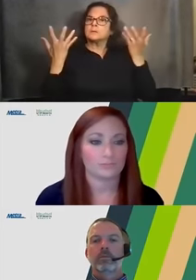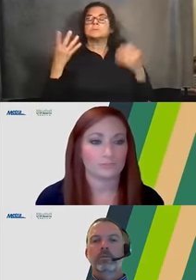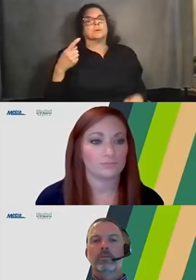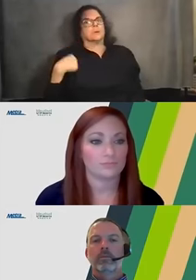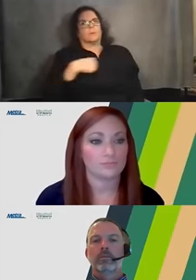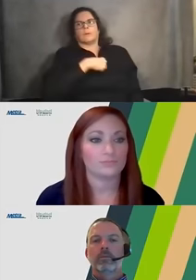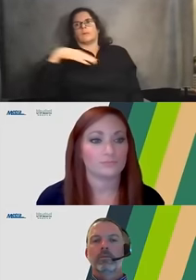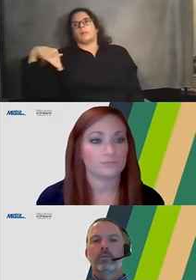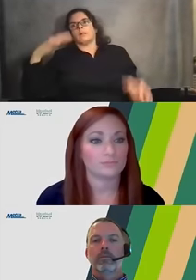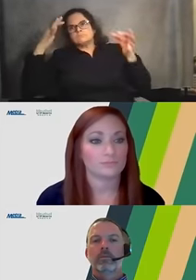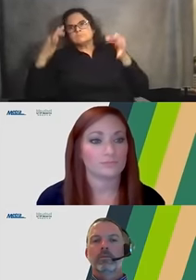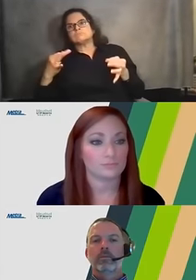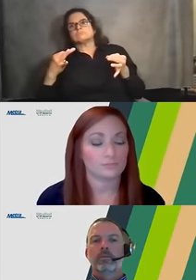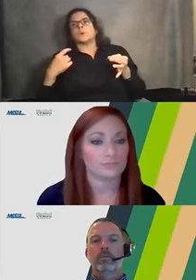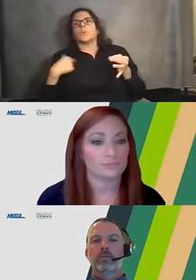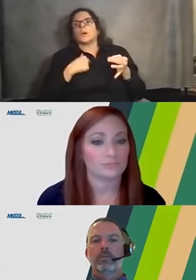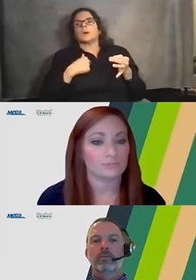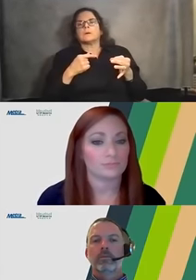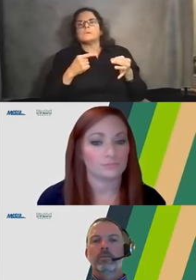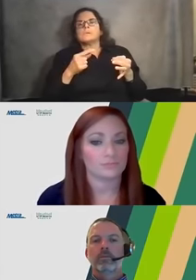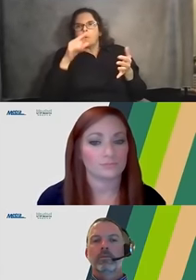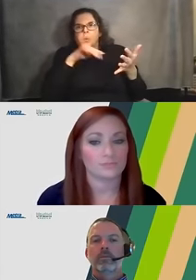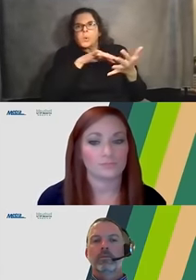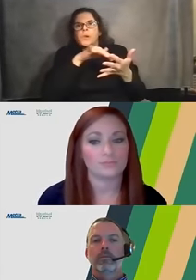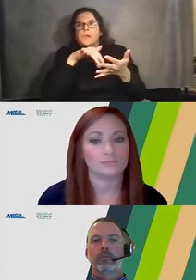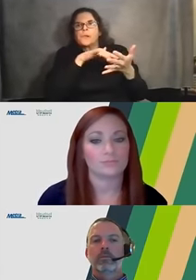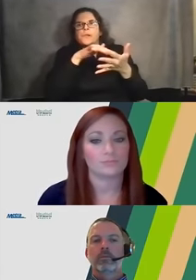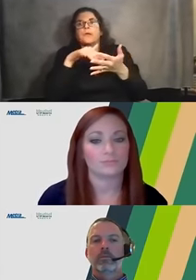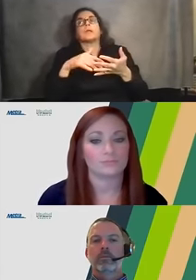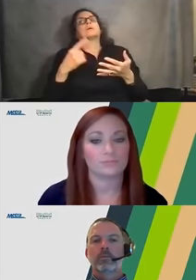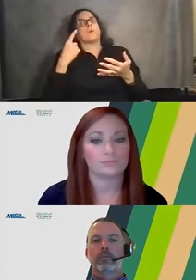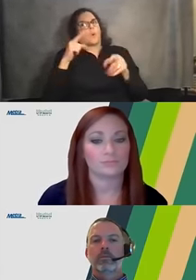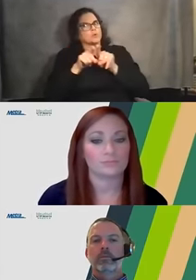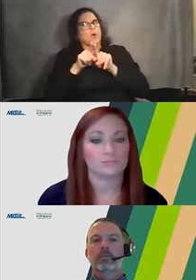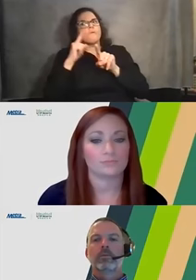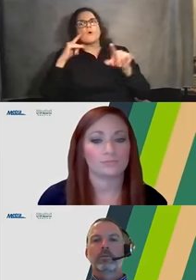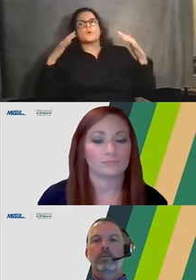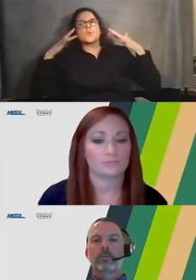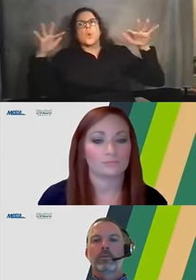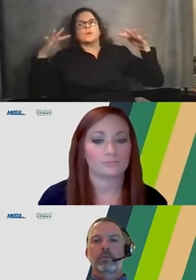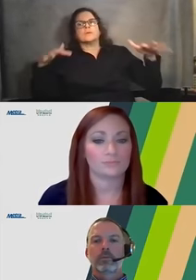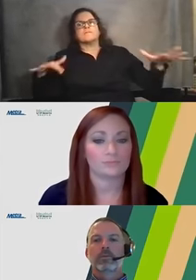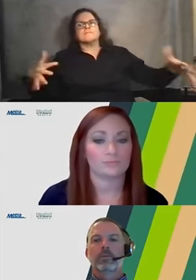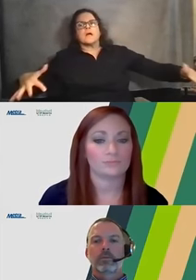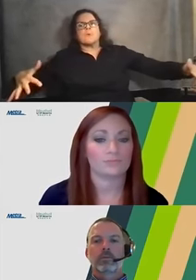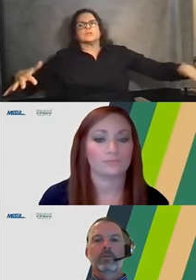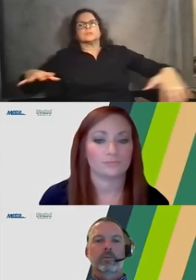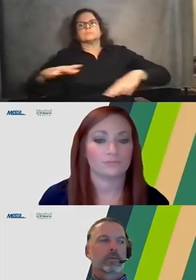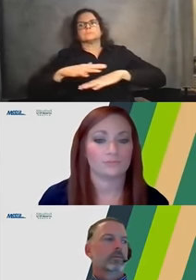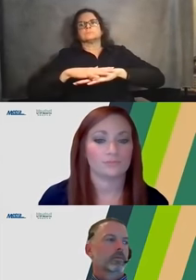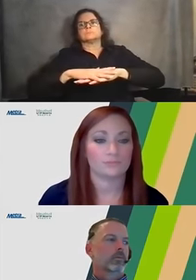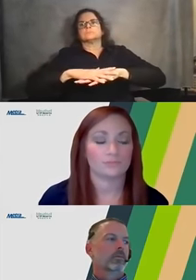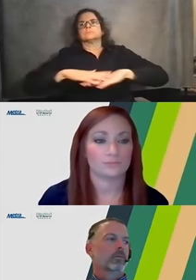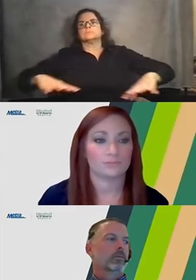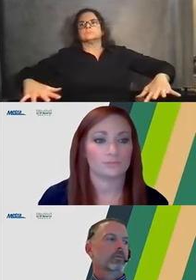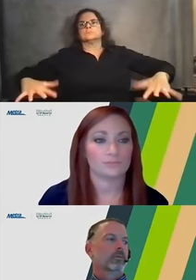variety of distances as part of the noise integration study. And that will be more clear again for the second public meeting. We'll have, uh, more answers for you on, on that